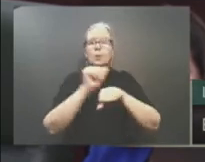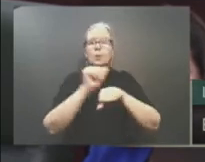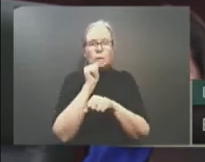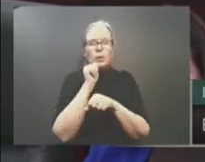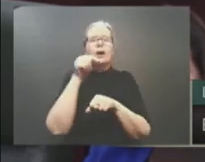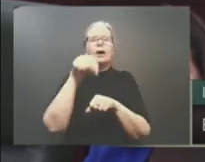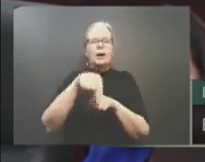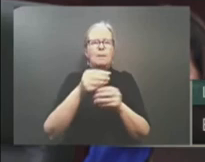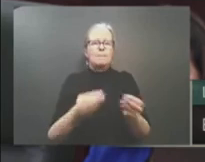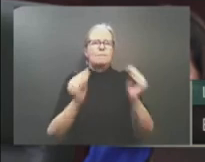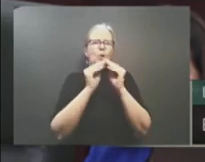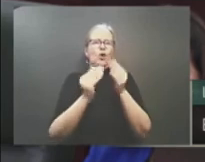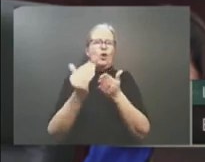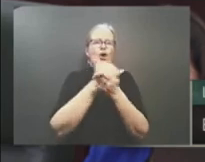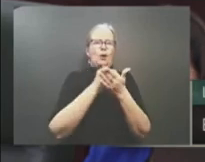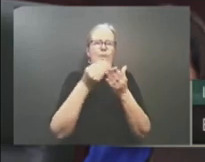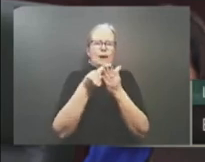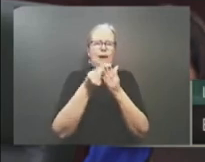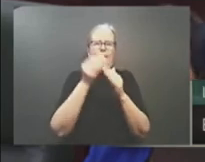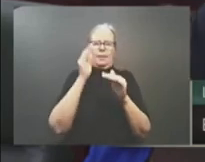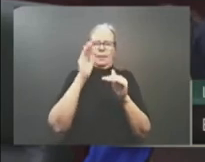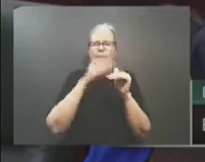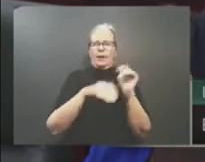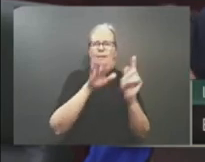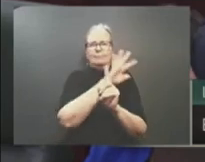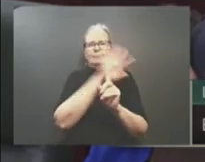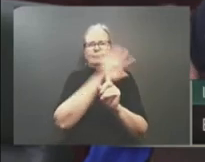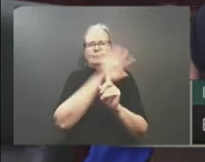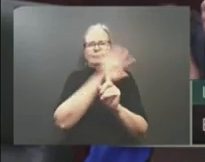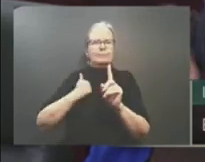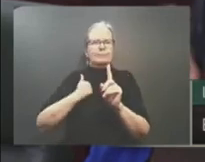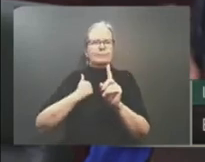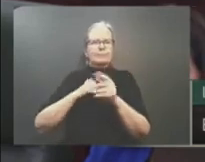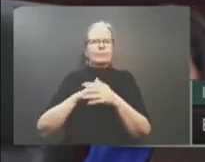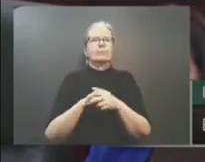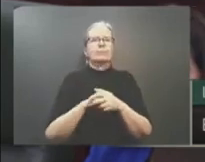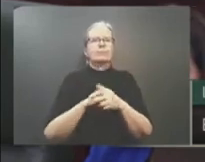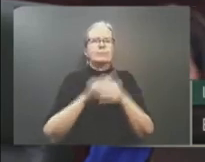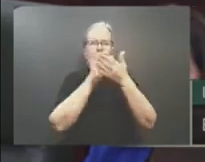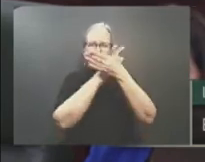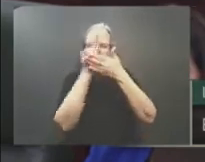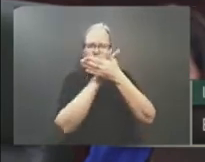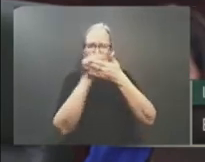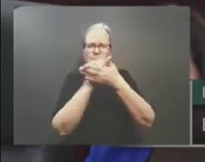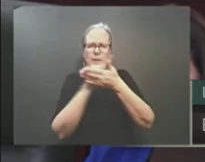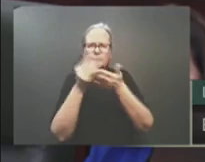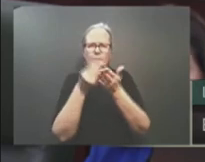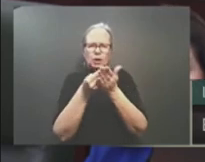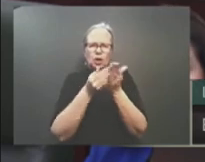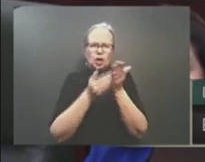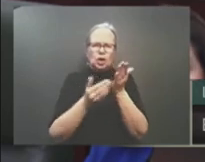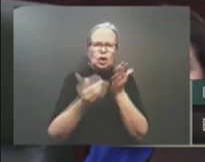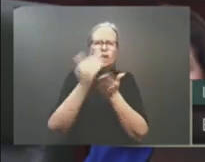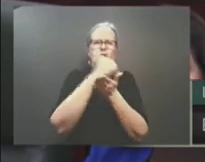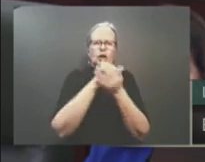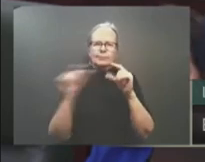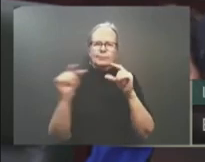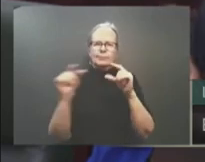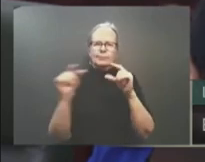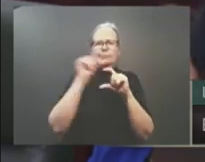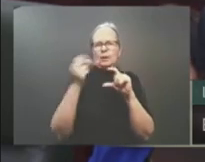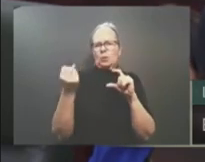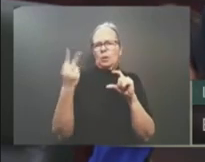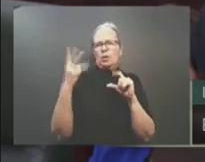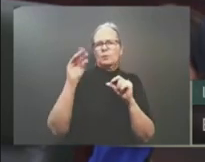the amount Albertans earned per week has gone up 12%, and we expect these earnings to keep growing. Further to that, thanks to the